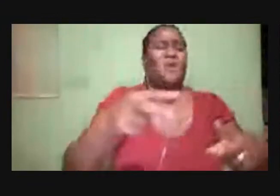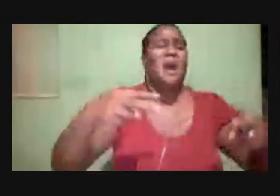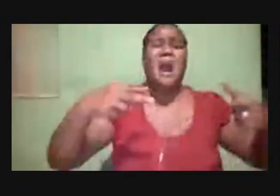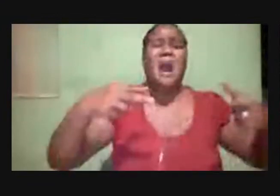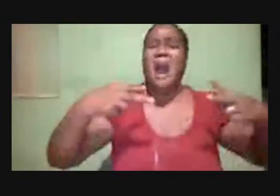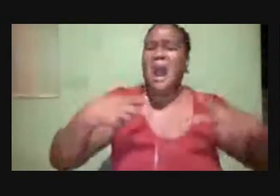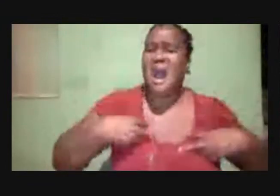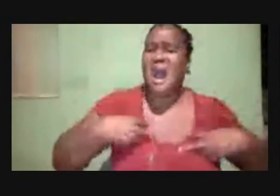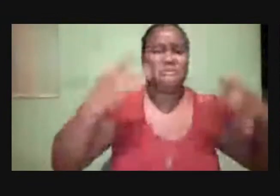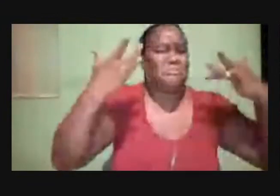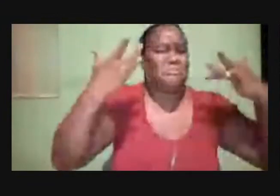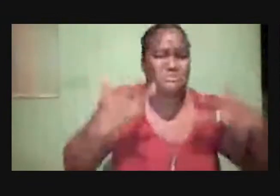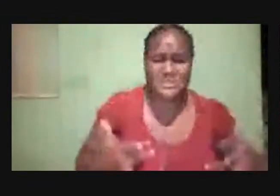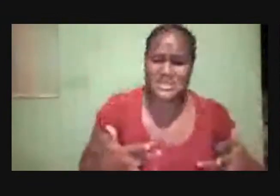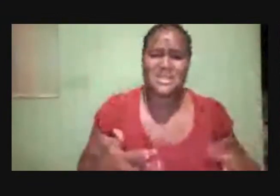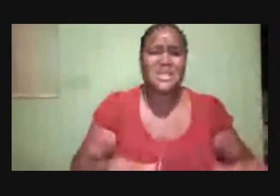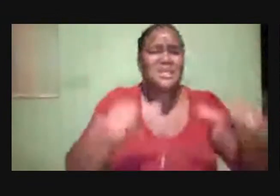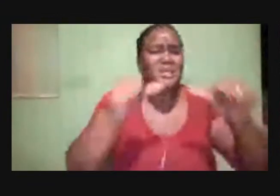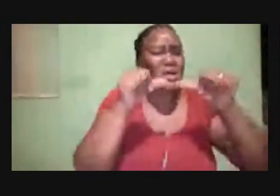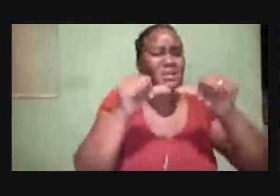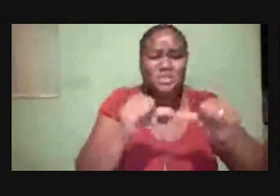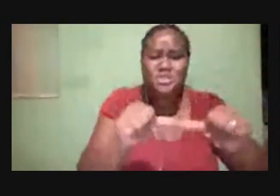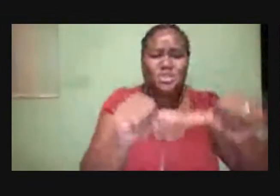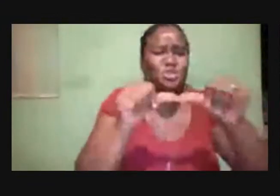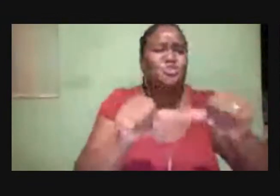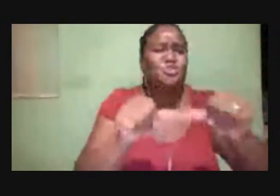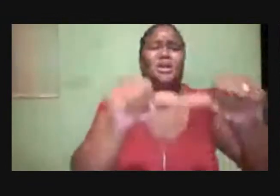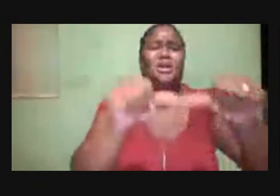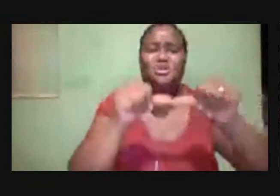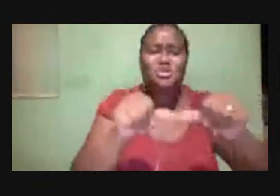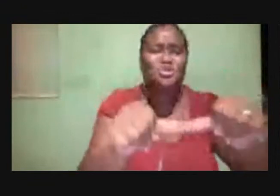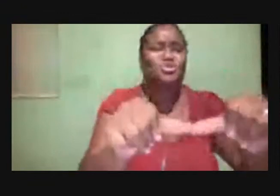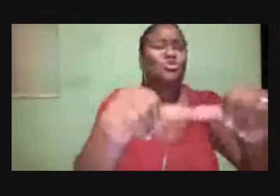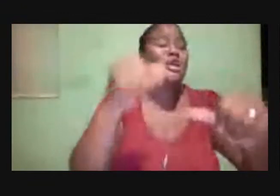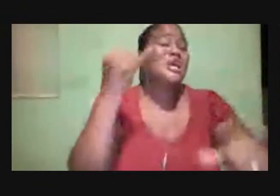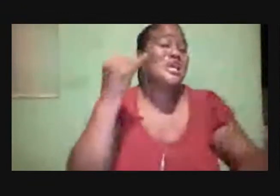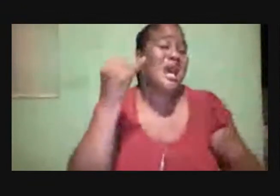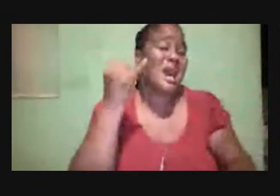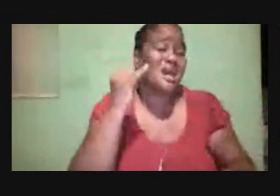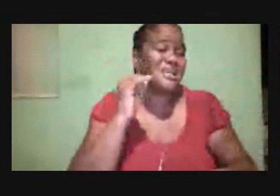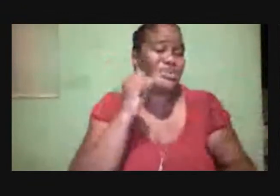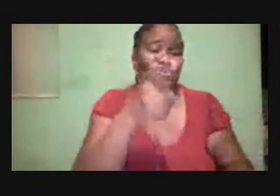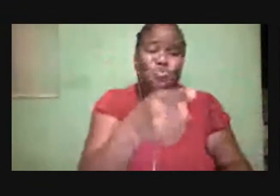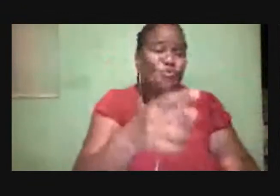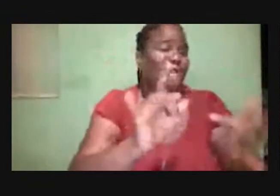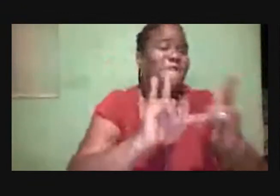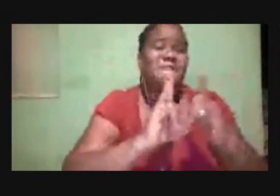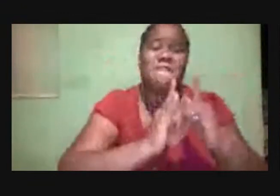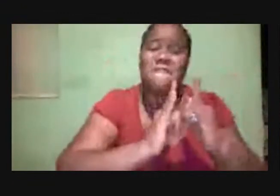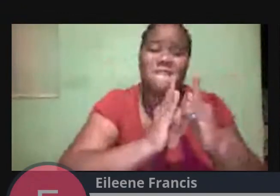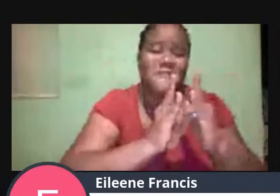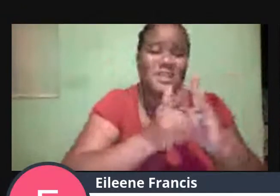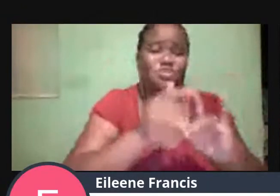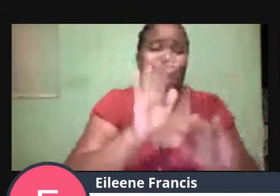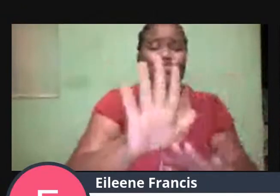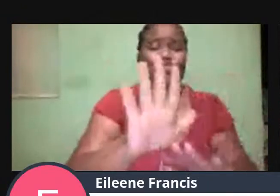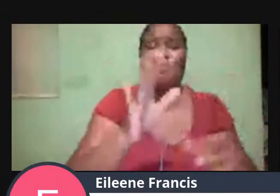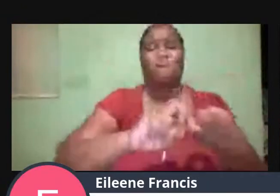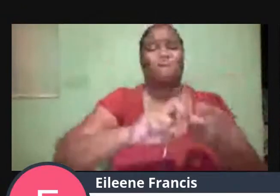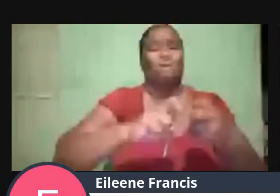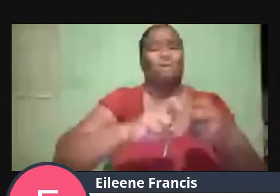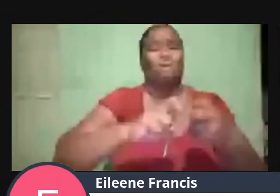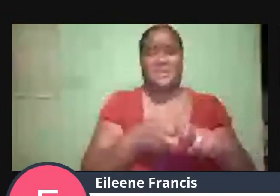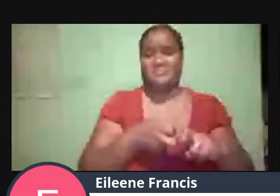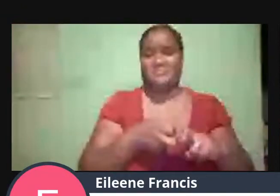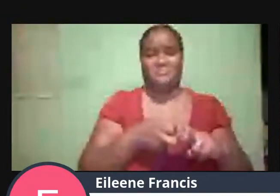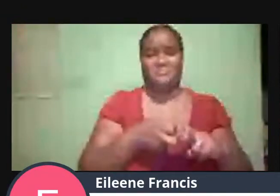Unless Helped Unless You Fix The Problem Or At Least Counter By